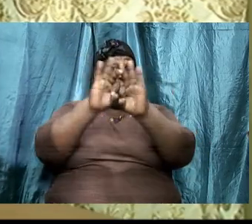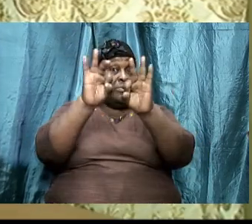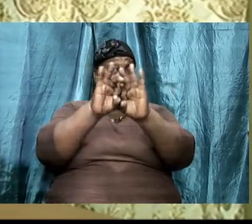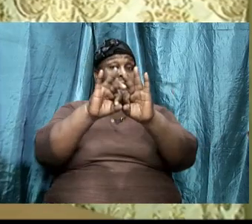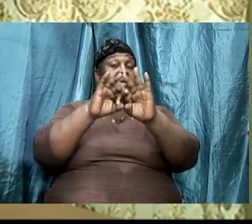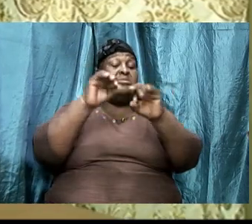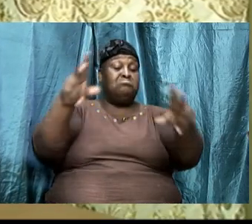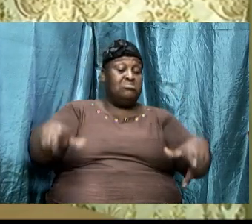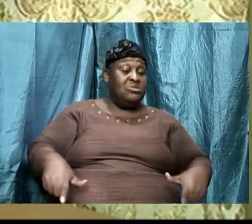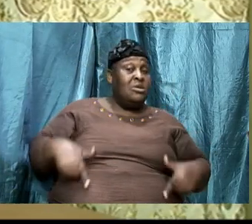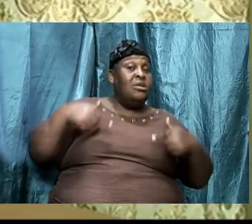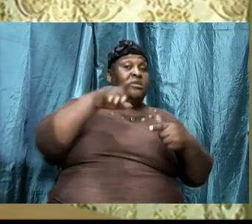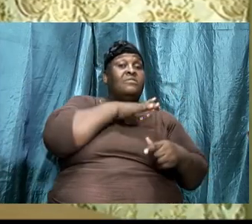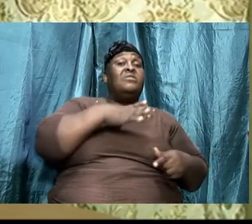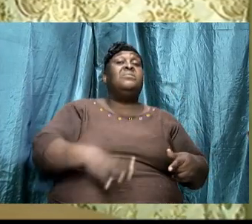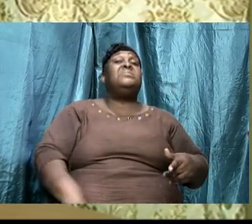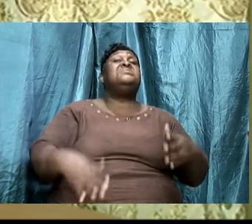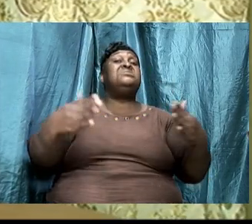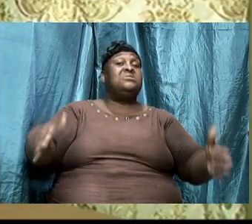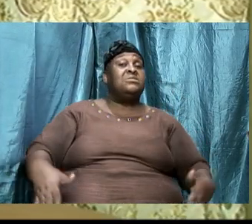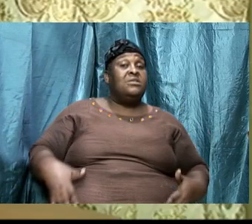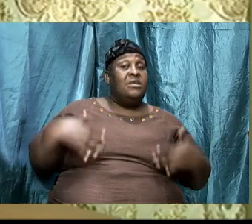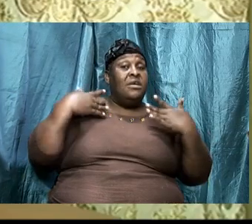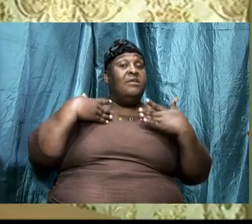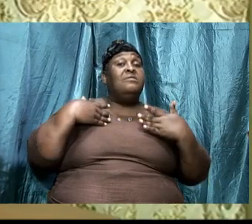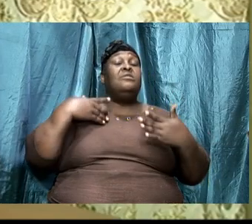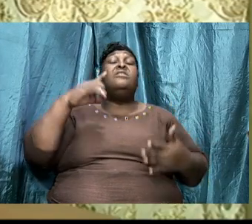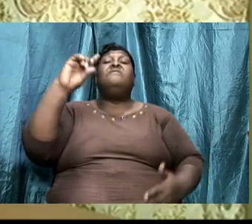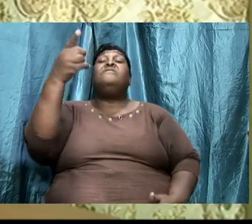so the first important thing that we need to know about